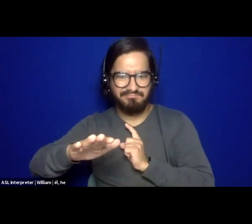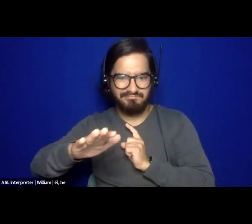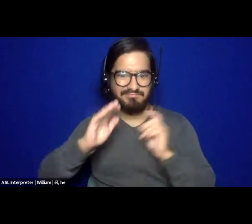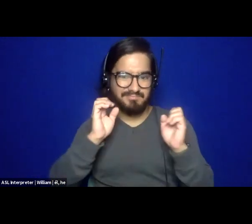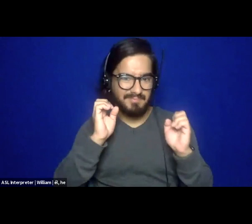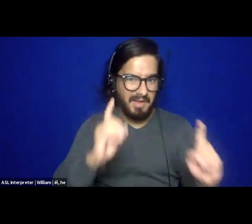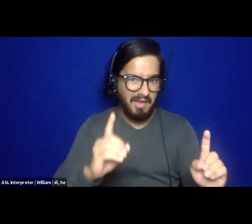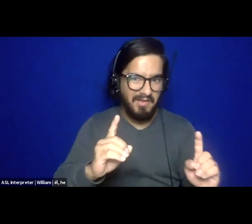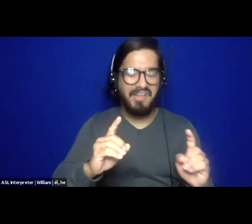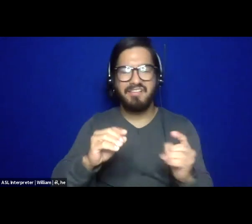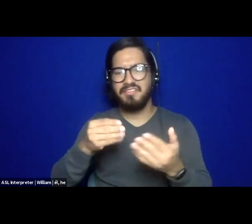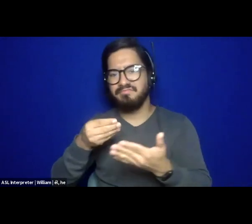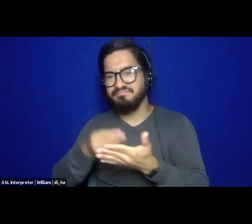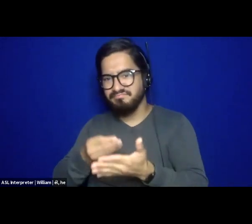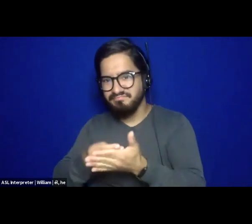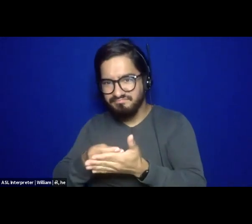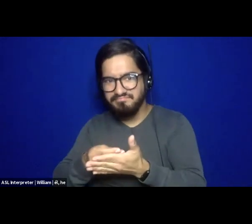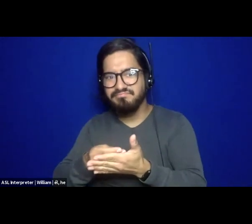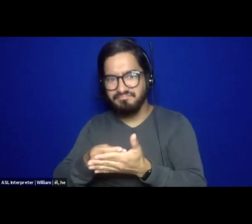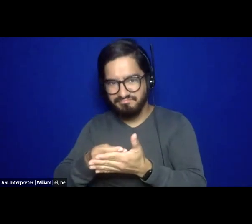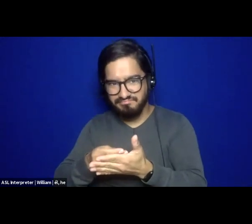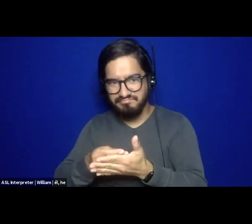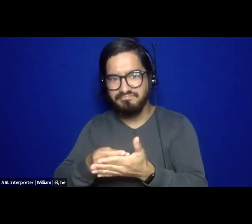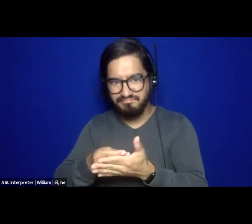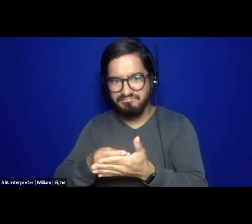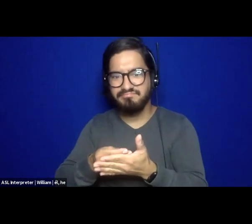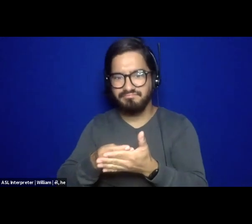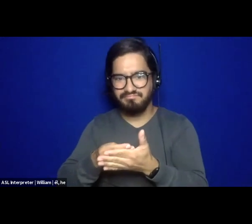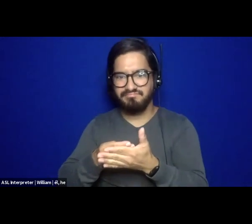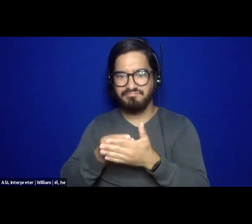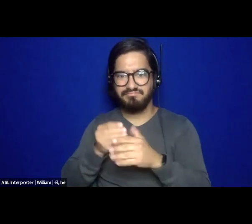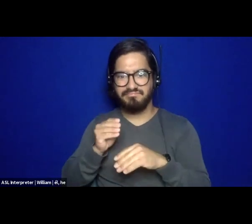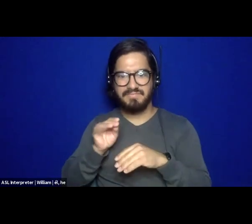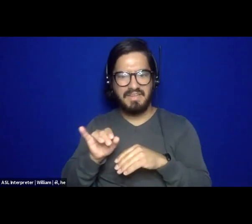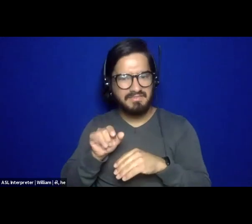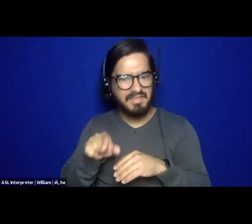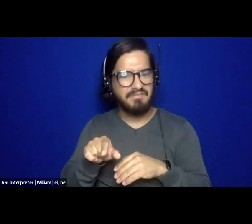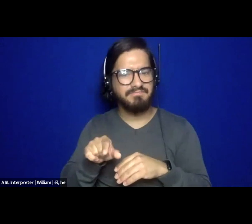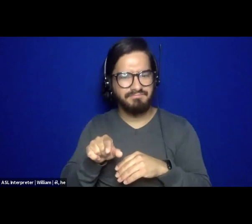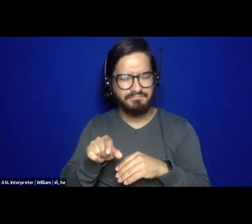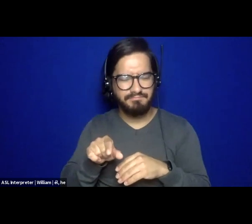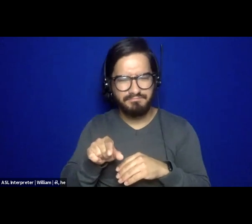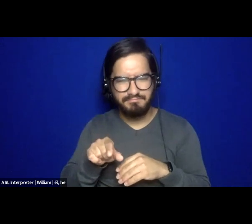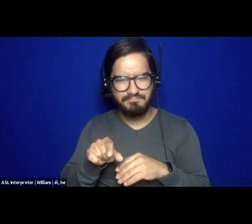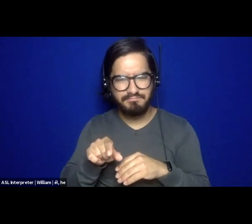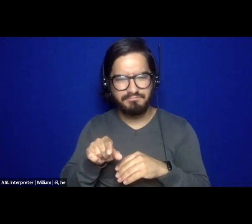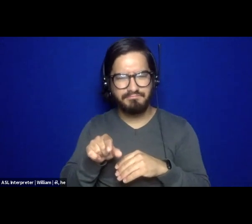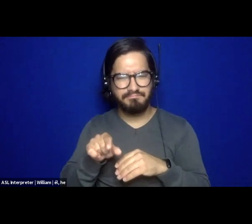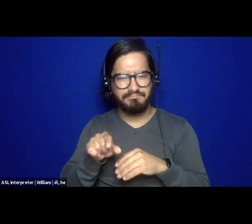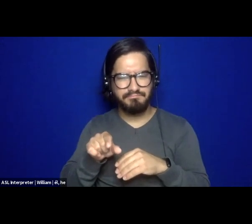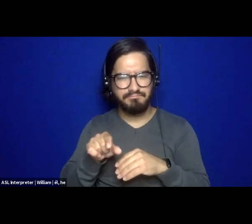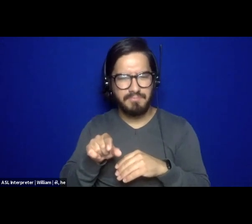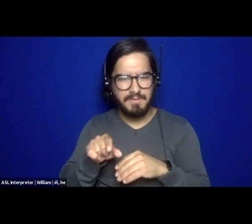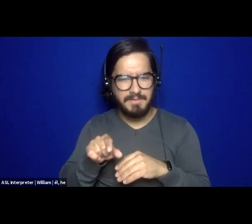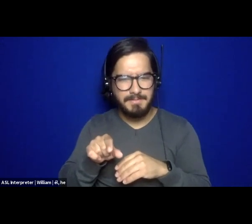that was not, um, something that I was, uh, privy to, um, and the folk in my